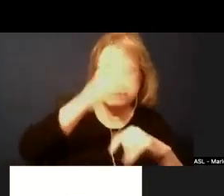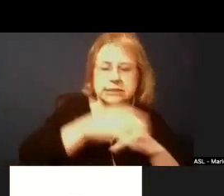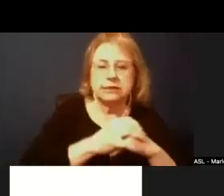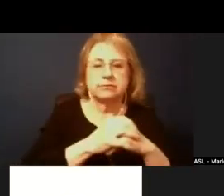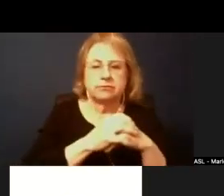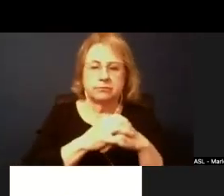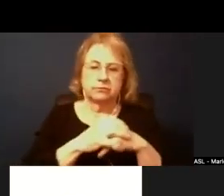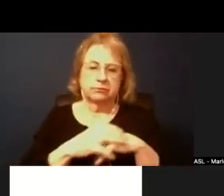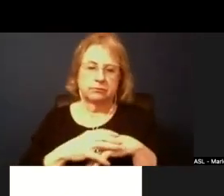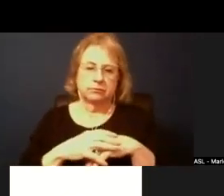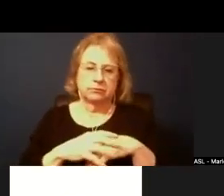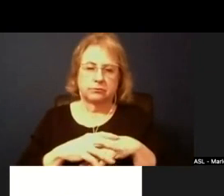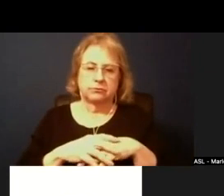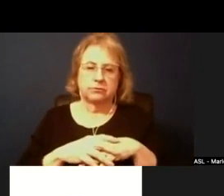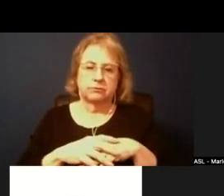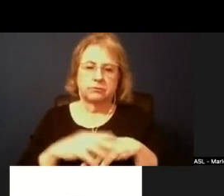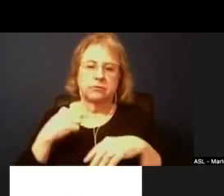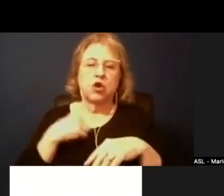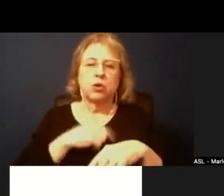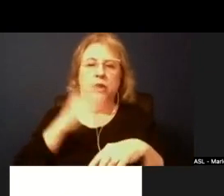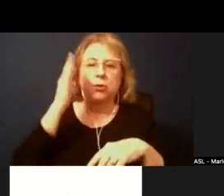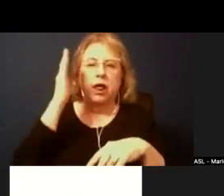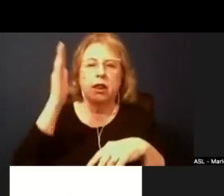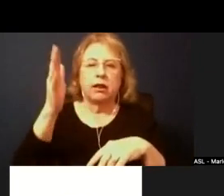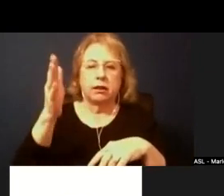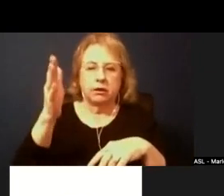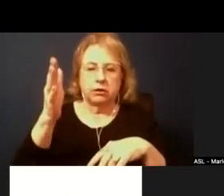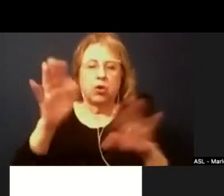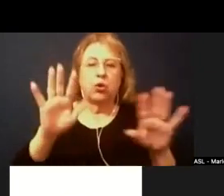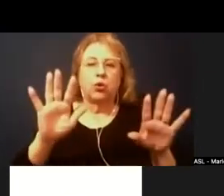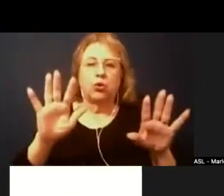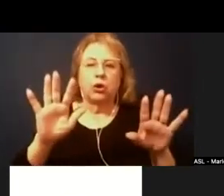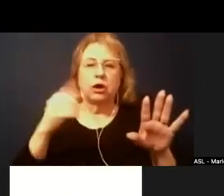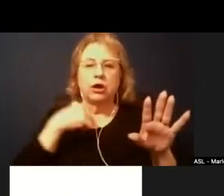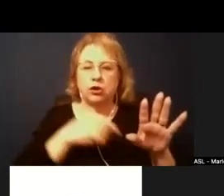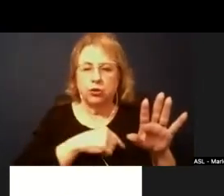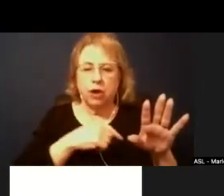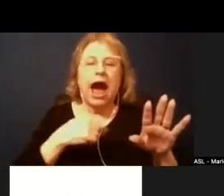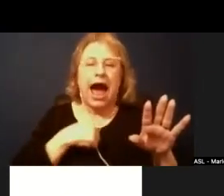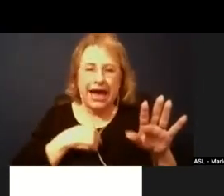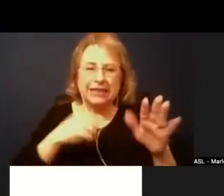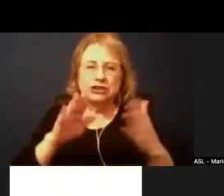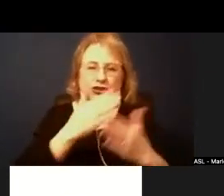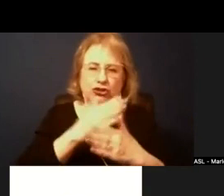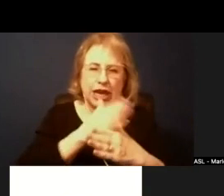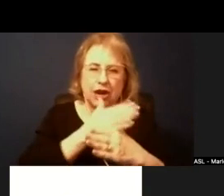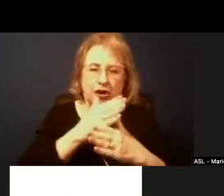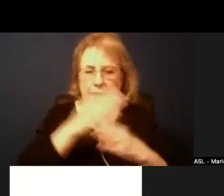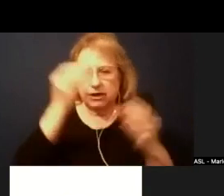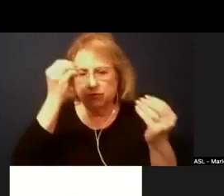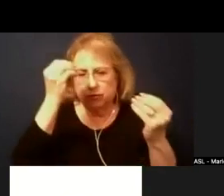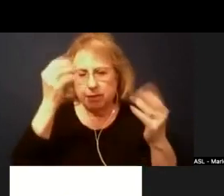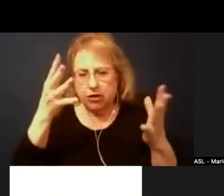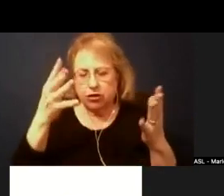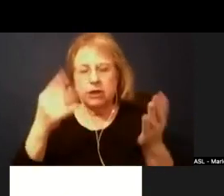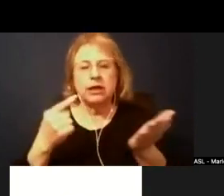we will... Oh, so we shared... I shared information just about like, you know, how we had a